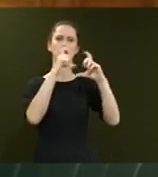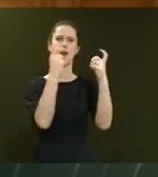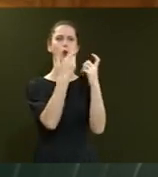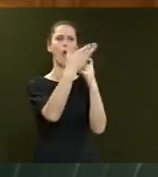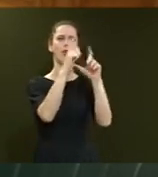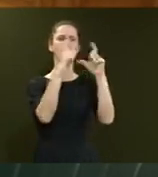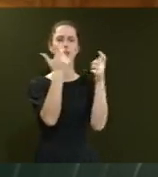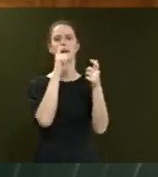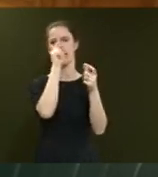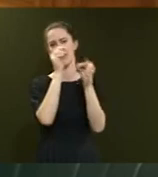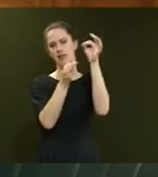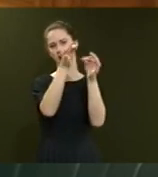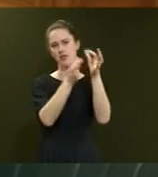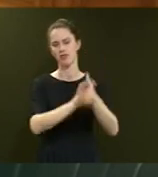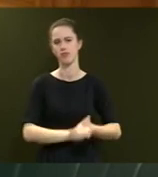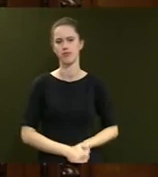Cabinet would have to make a decision.